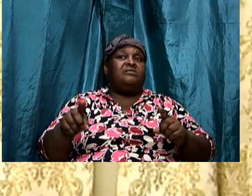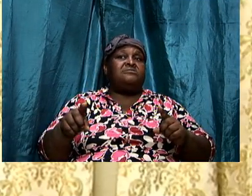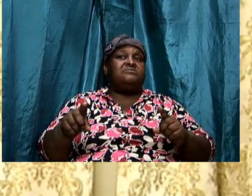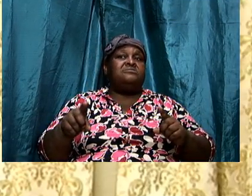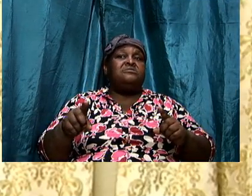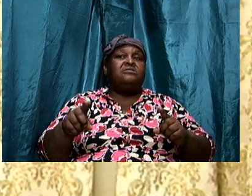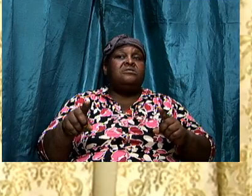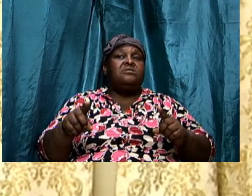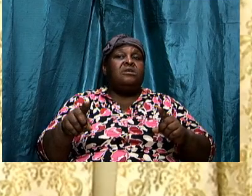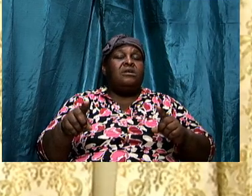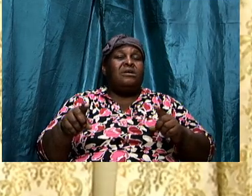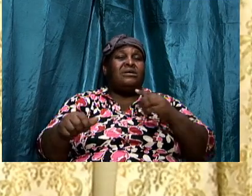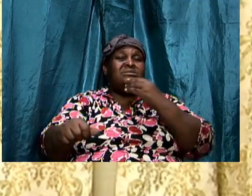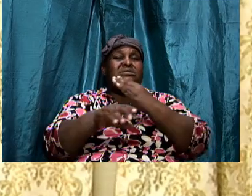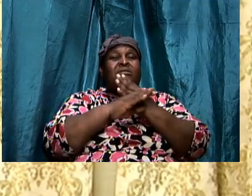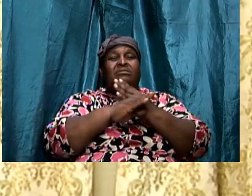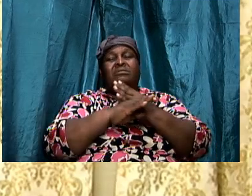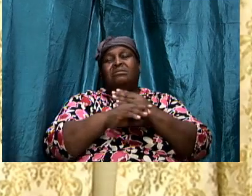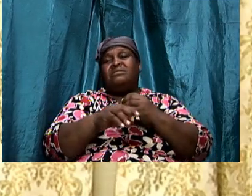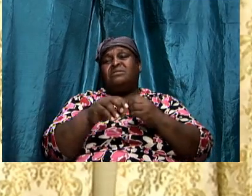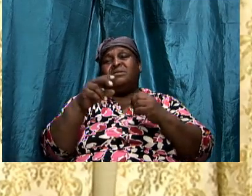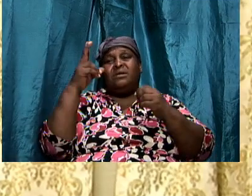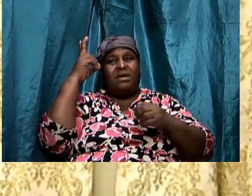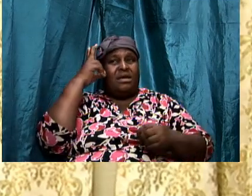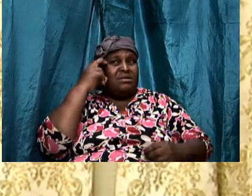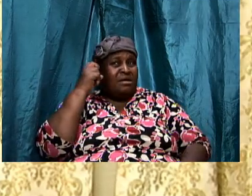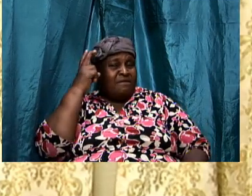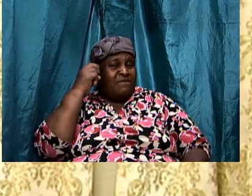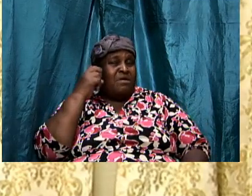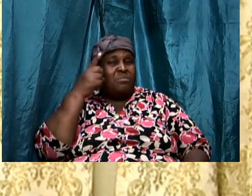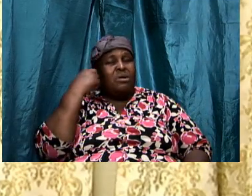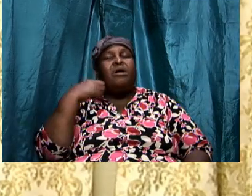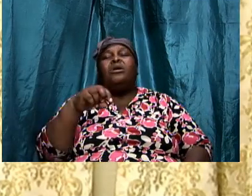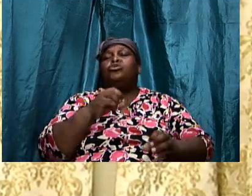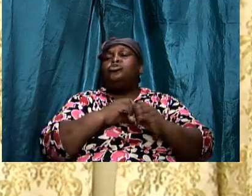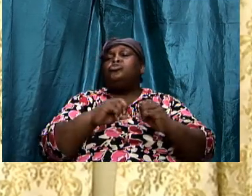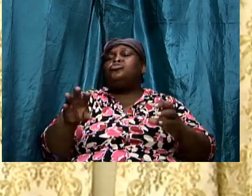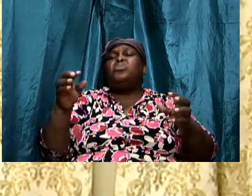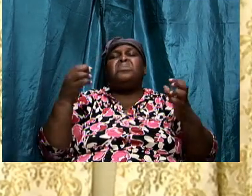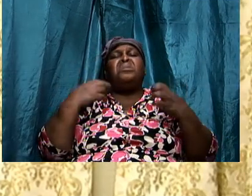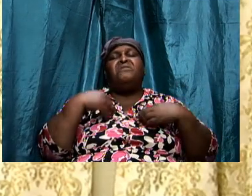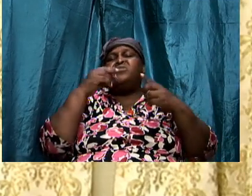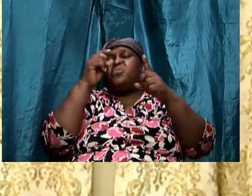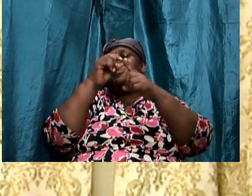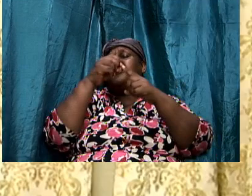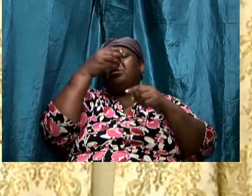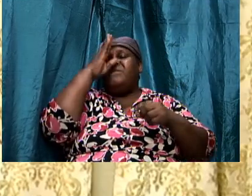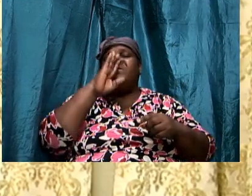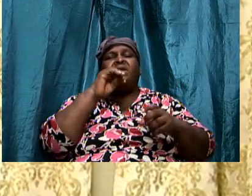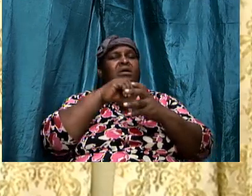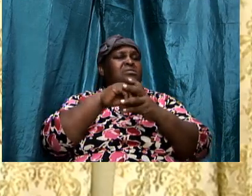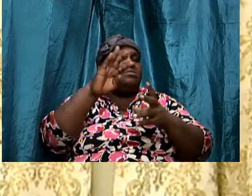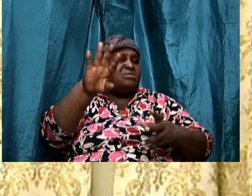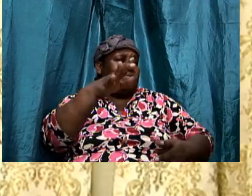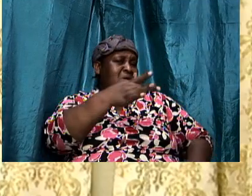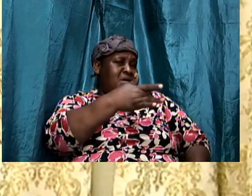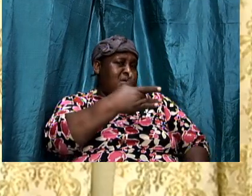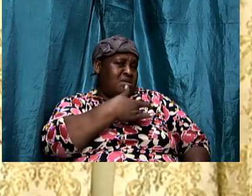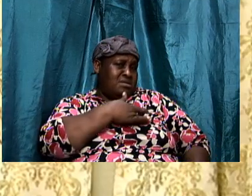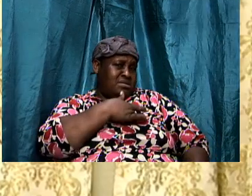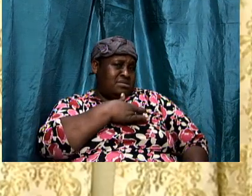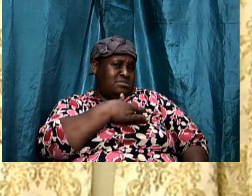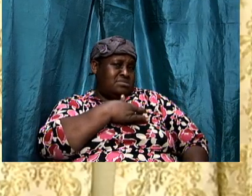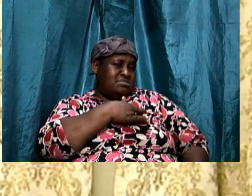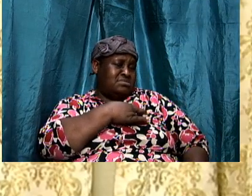have weapon offense to attack the enemy. We need